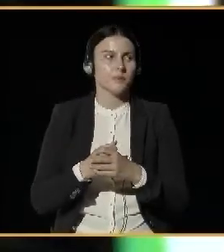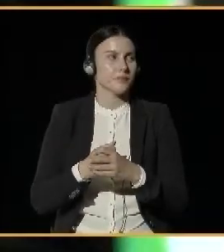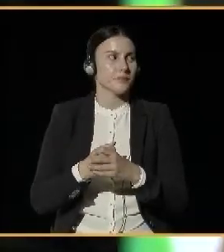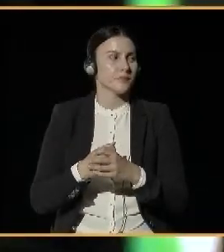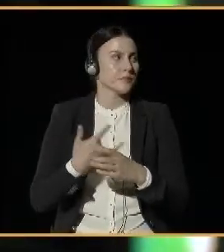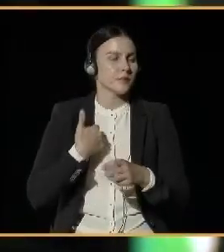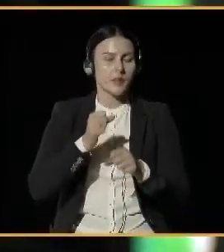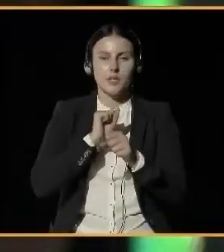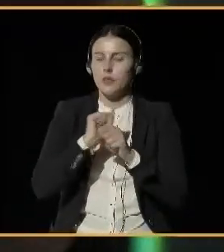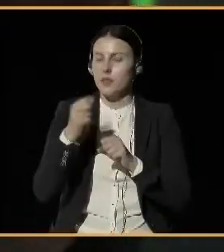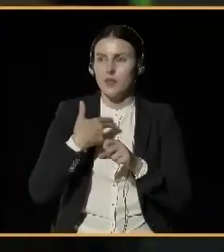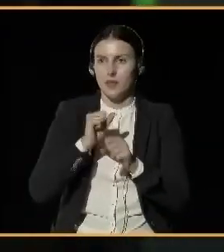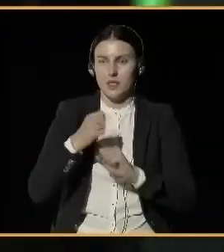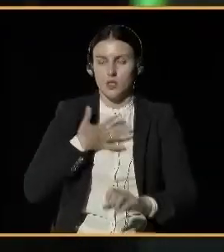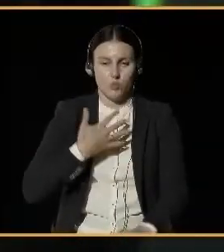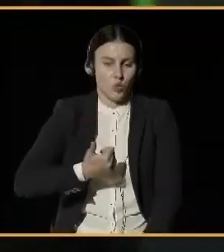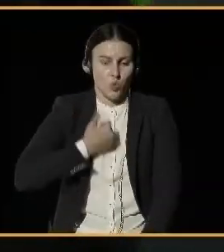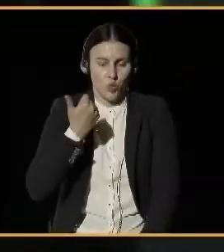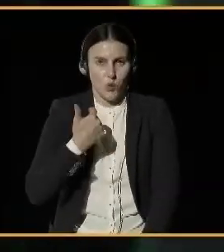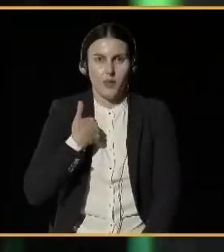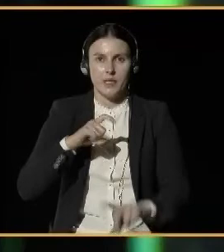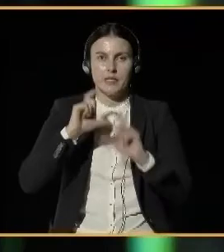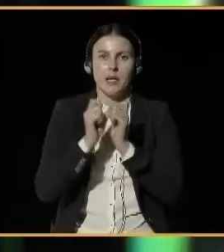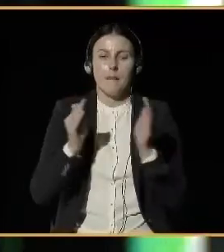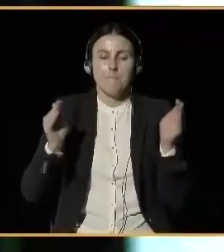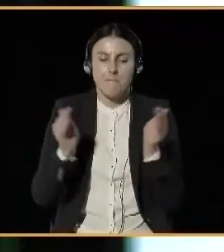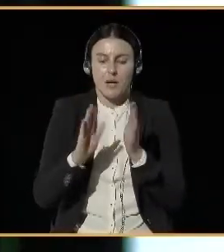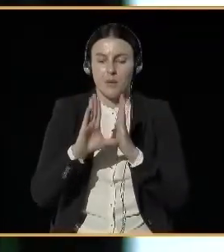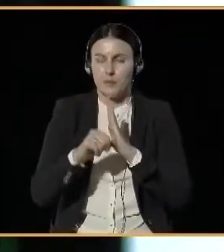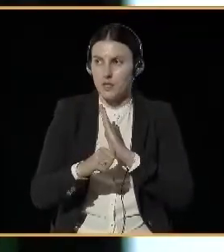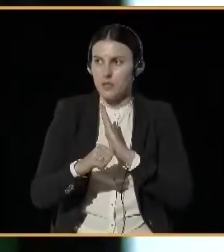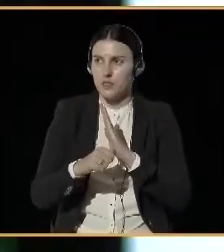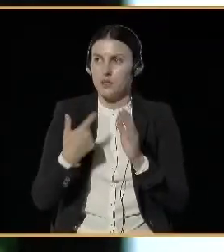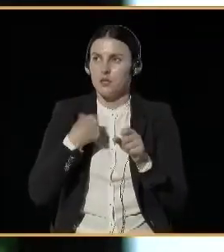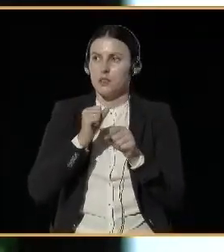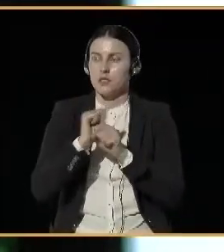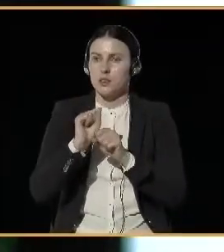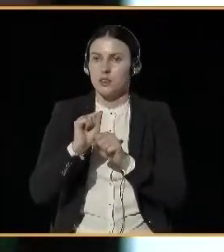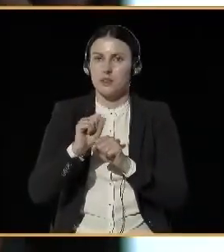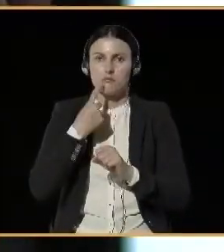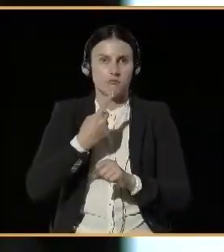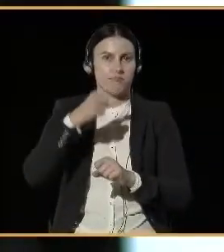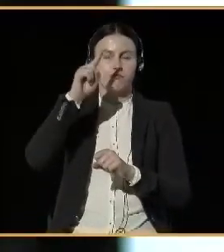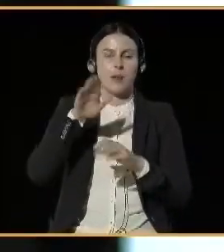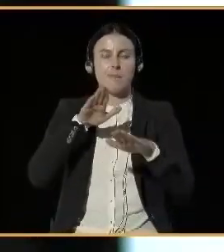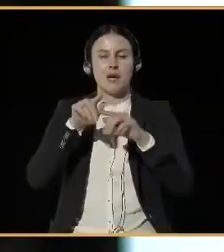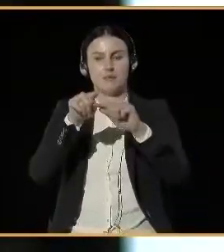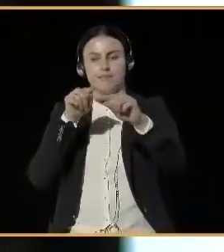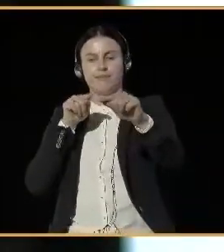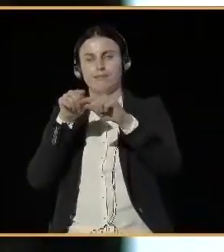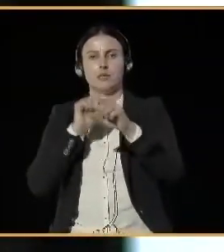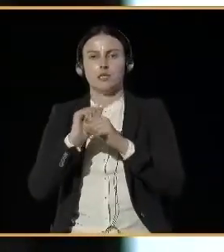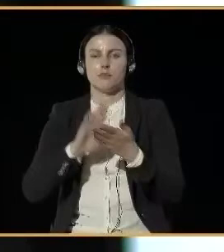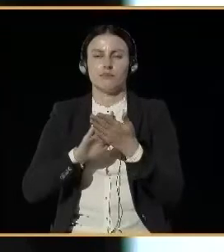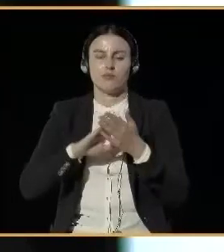city is one of the top, in terms of the most polluted city, as for the air. So, our